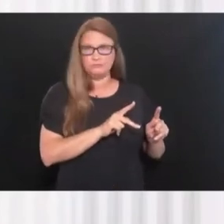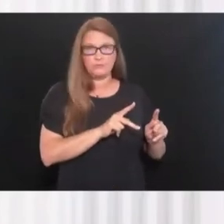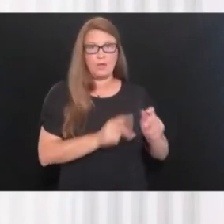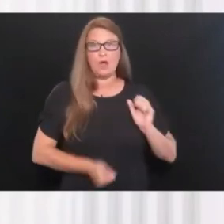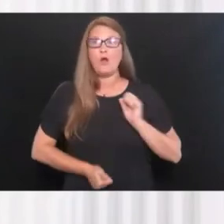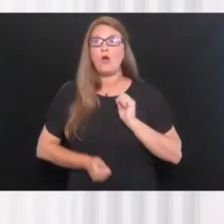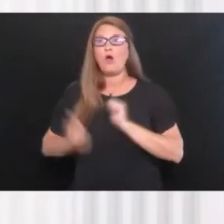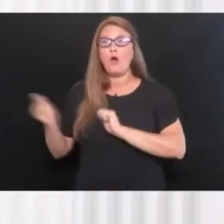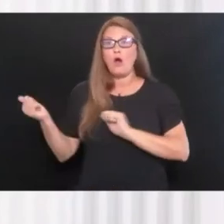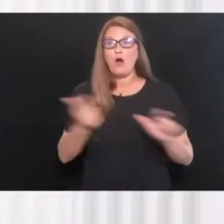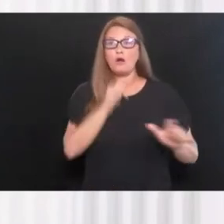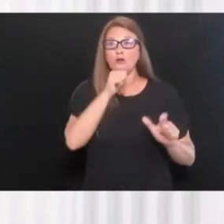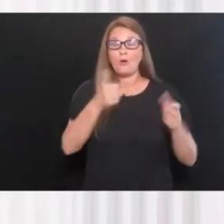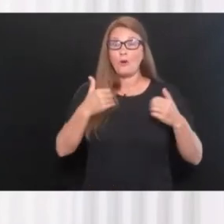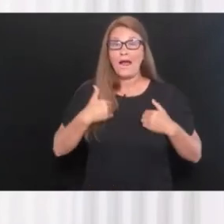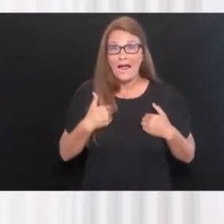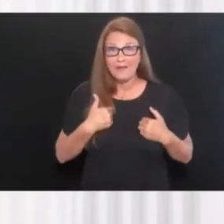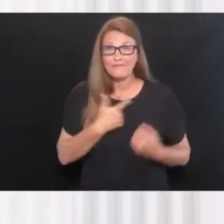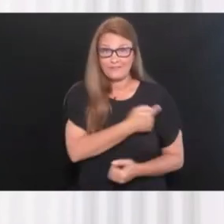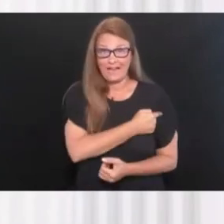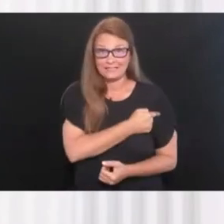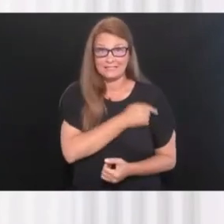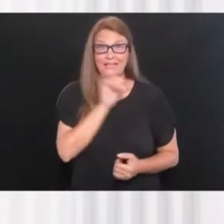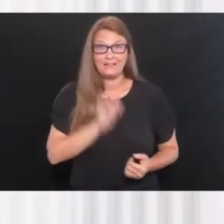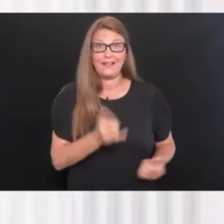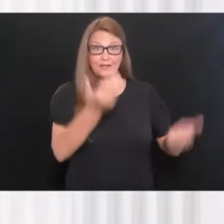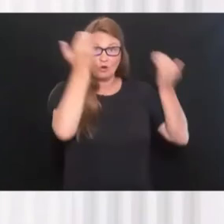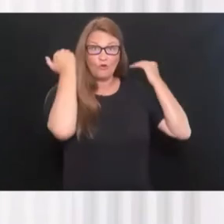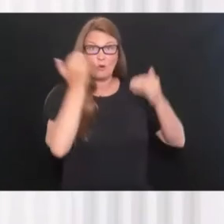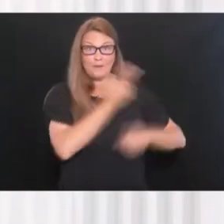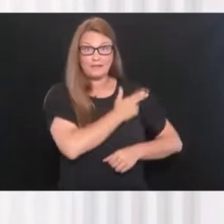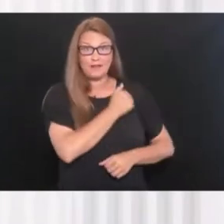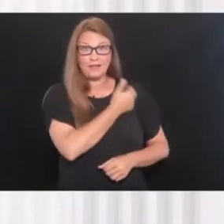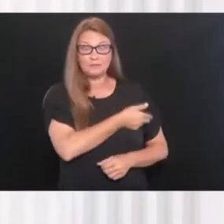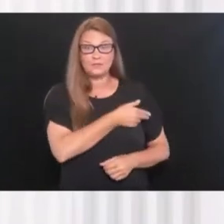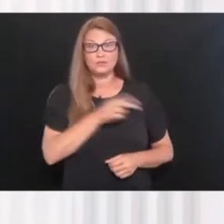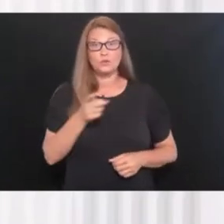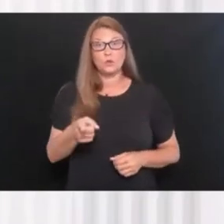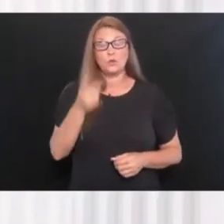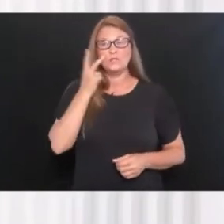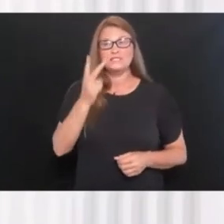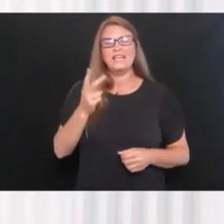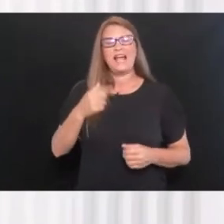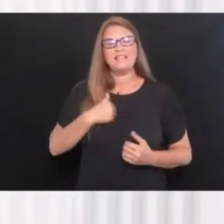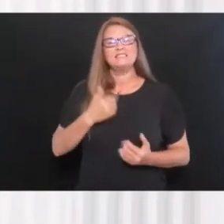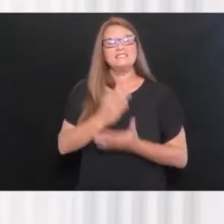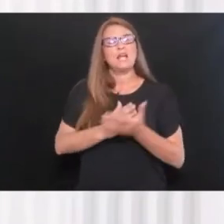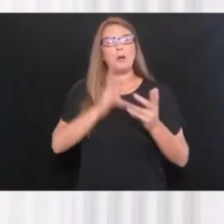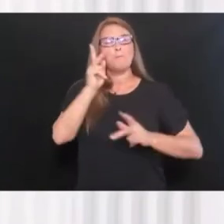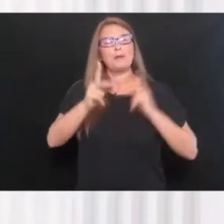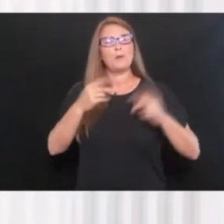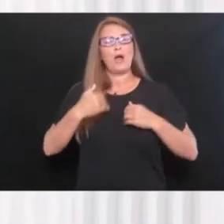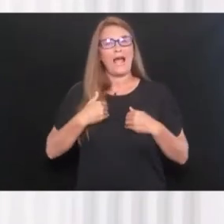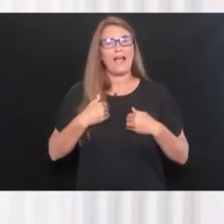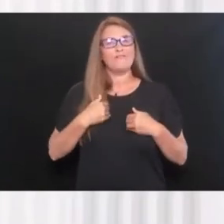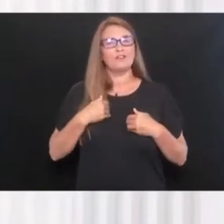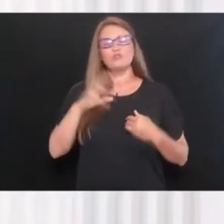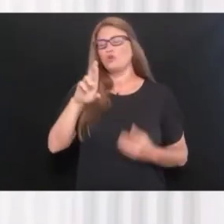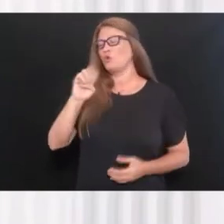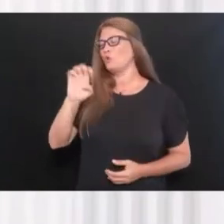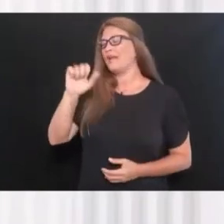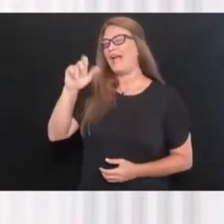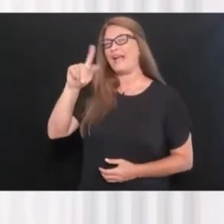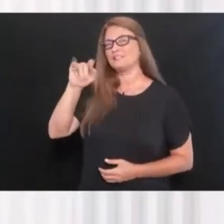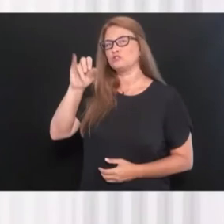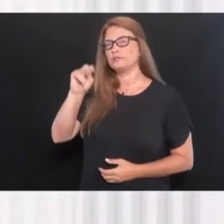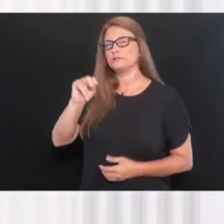vaccine. Now does, uh, when you get the vaccine, there's a difference between an adverse reaction and side effects. So if, if